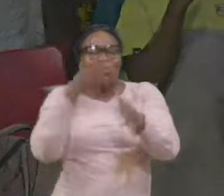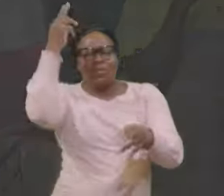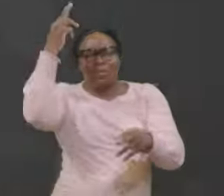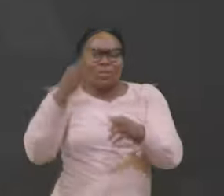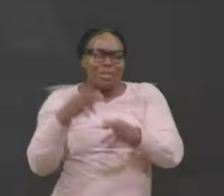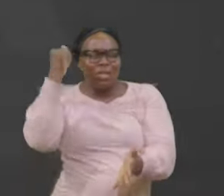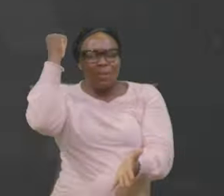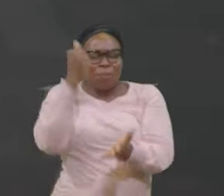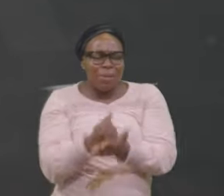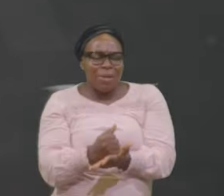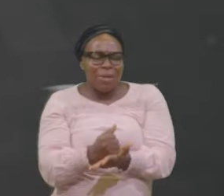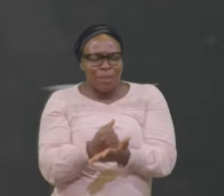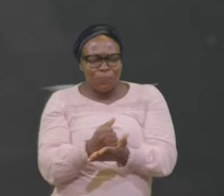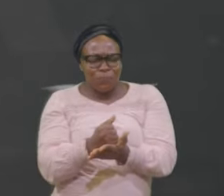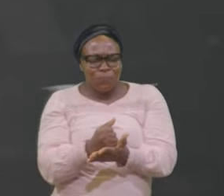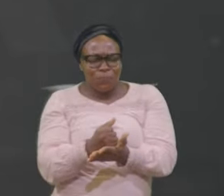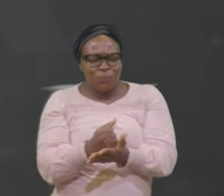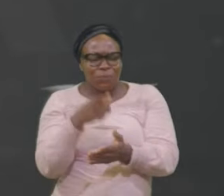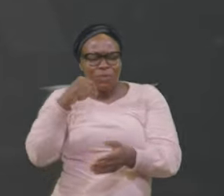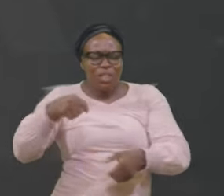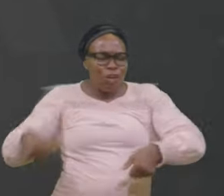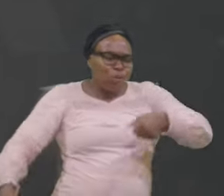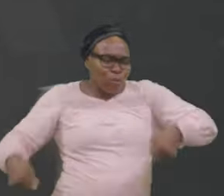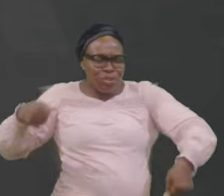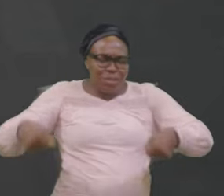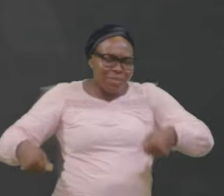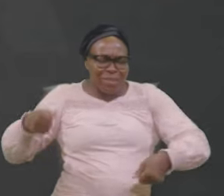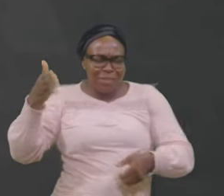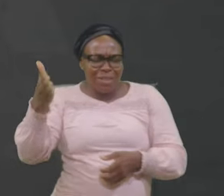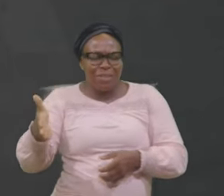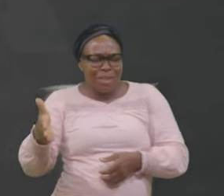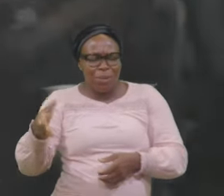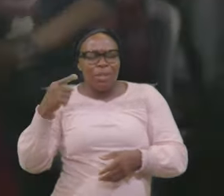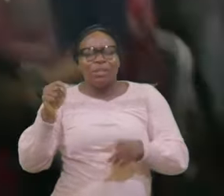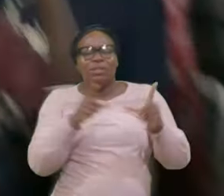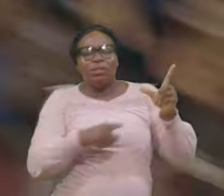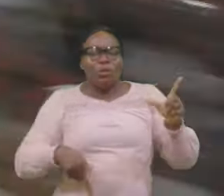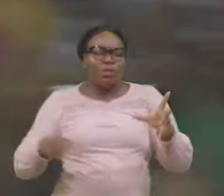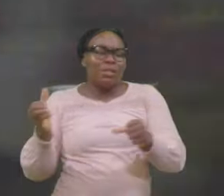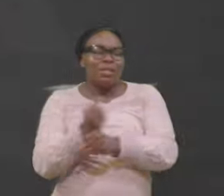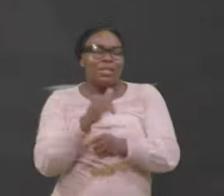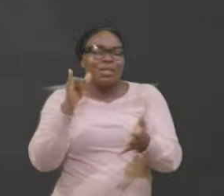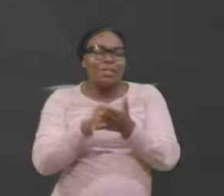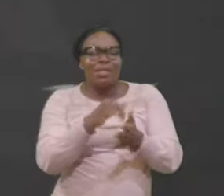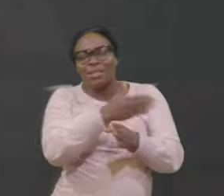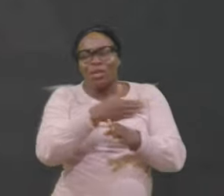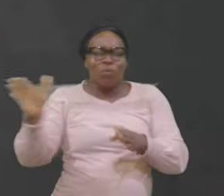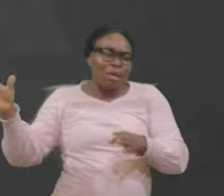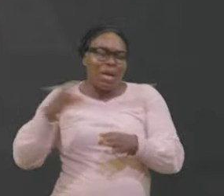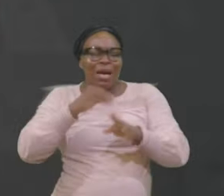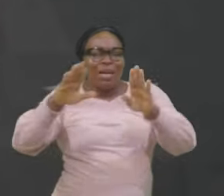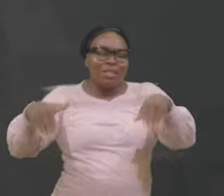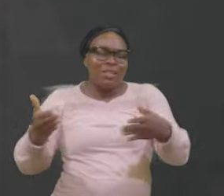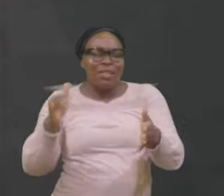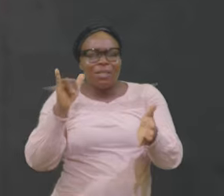The Crutches In Your Hand Let Not Take That Away I Give Your Ankle And Give